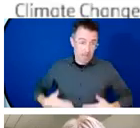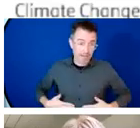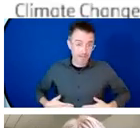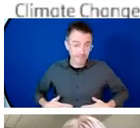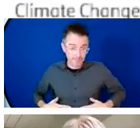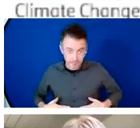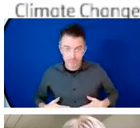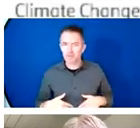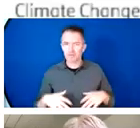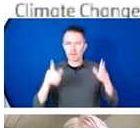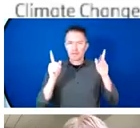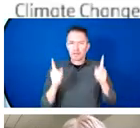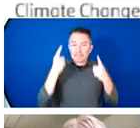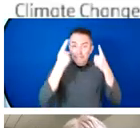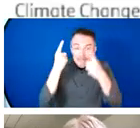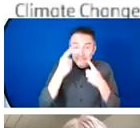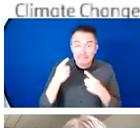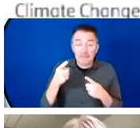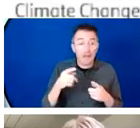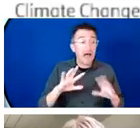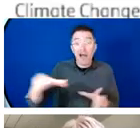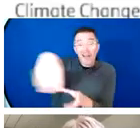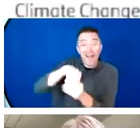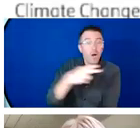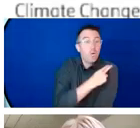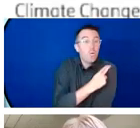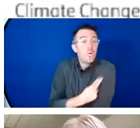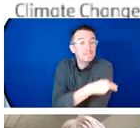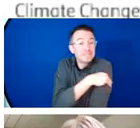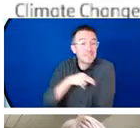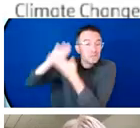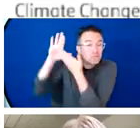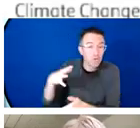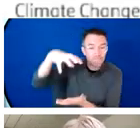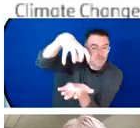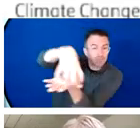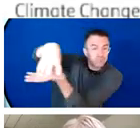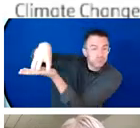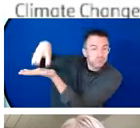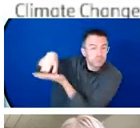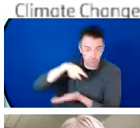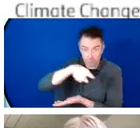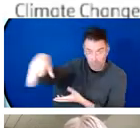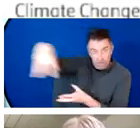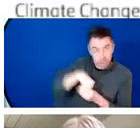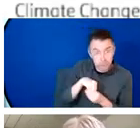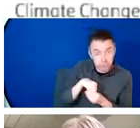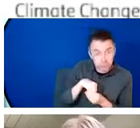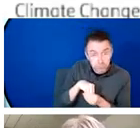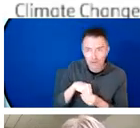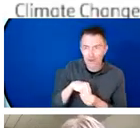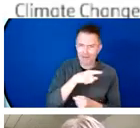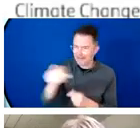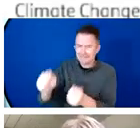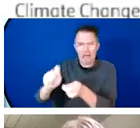withstanding our increasingly unpredictable climate. And this is a key part of the COP26 health programme.